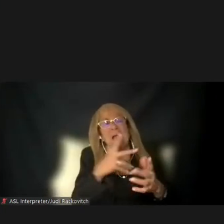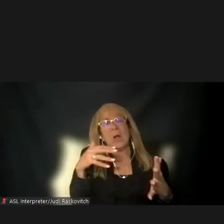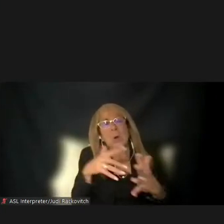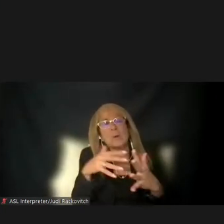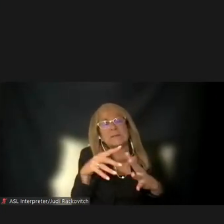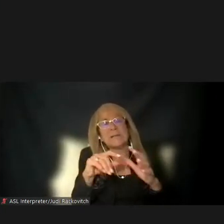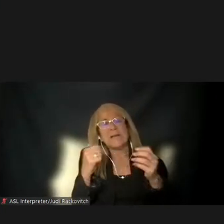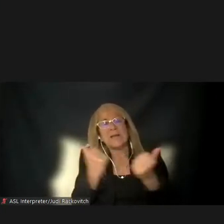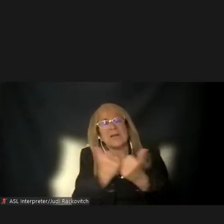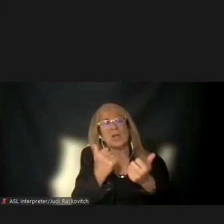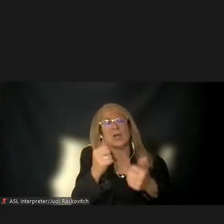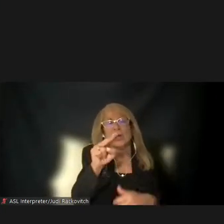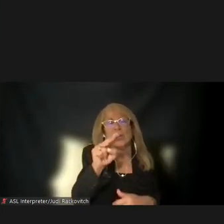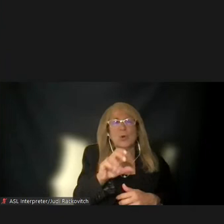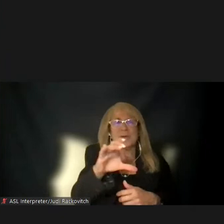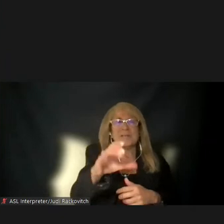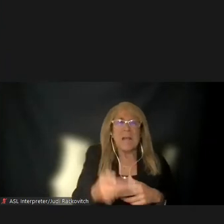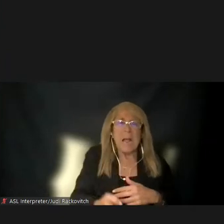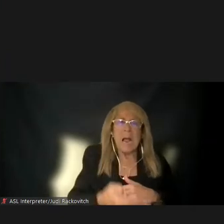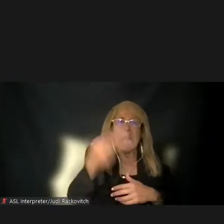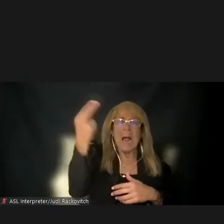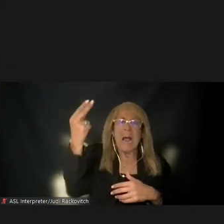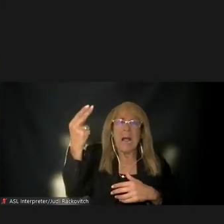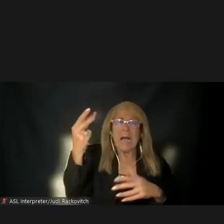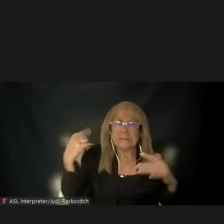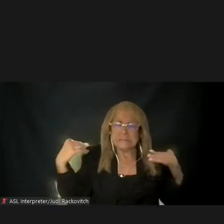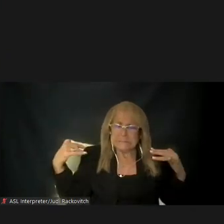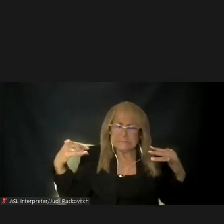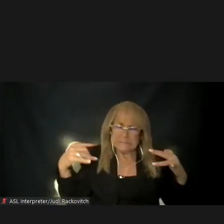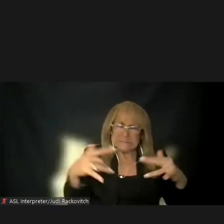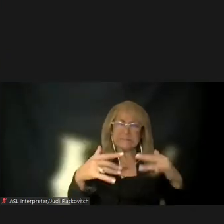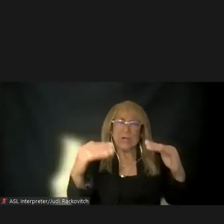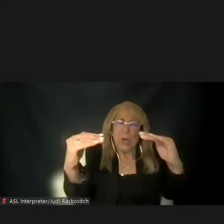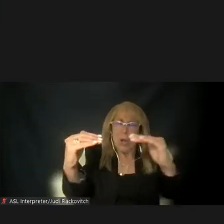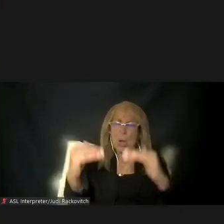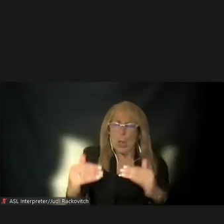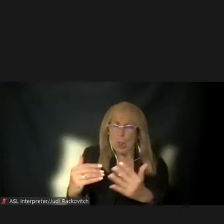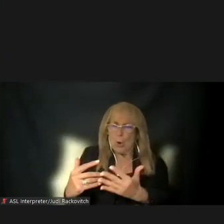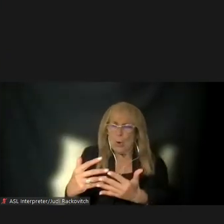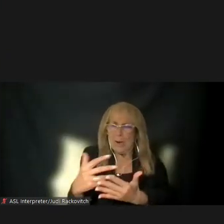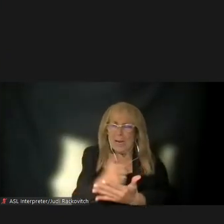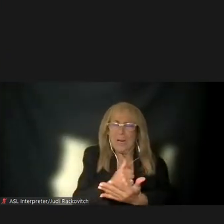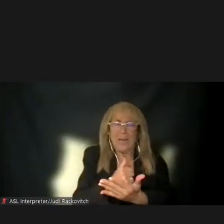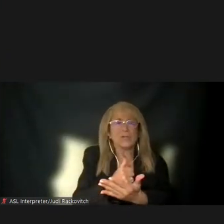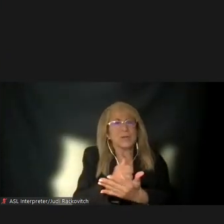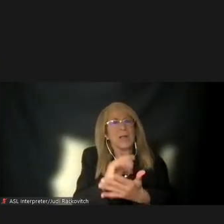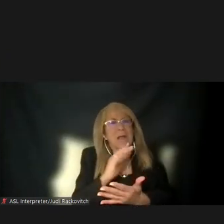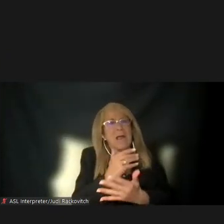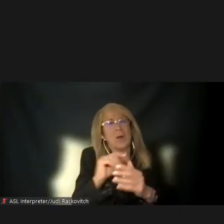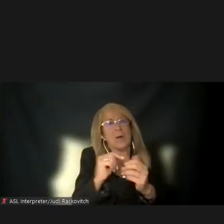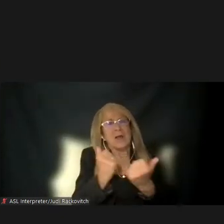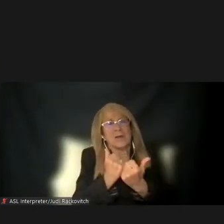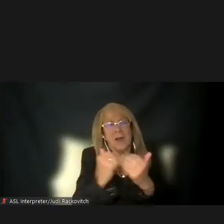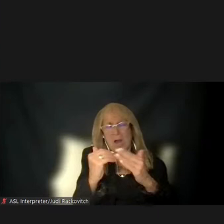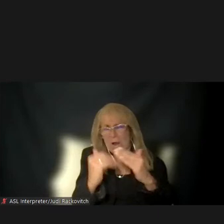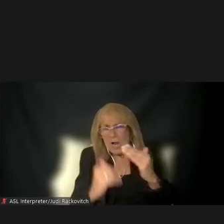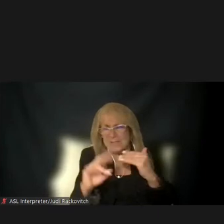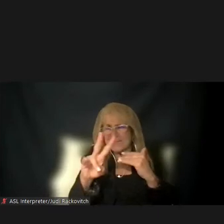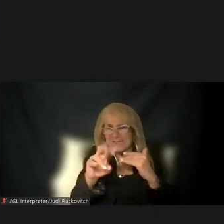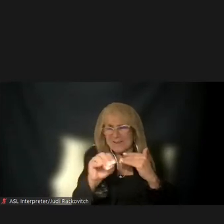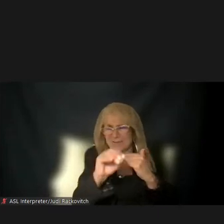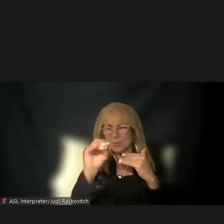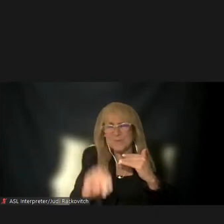has the highest concentration of minority and low income population in our study area. Just under 70% of New York City's